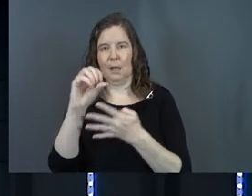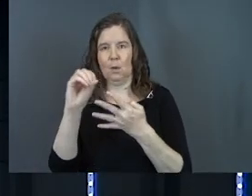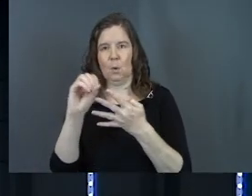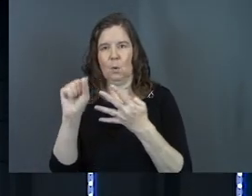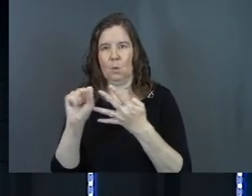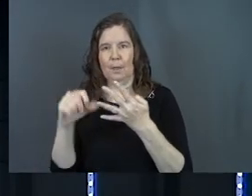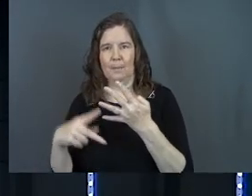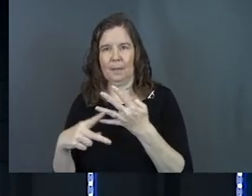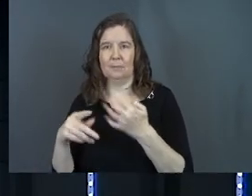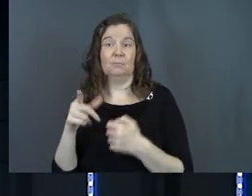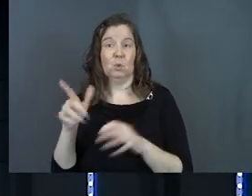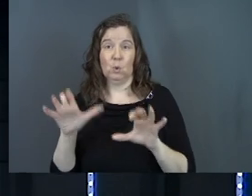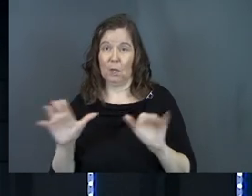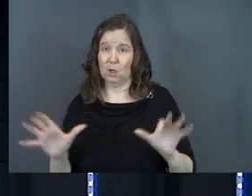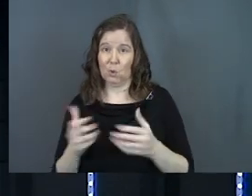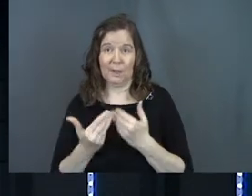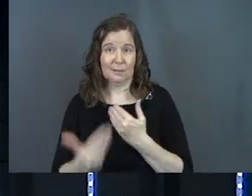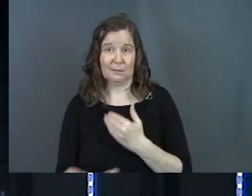You can do this.